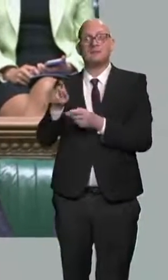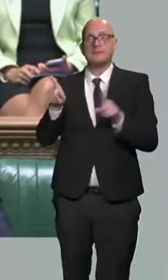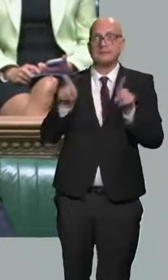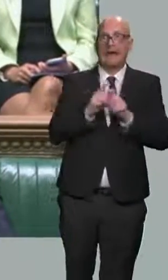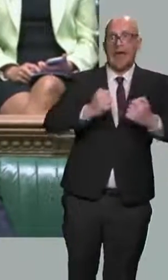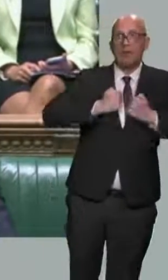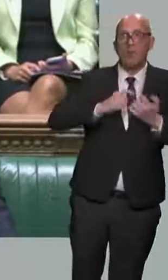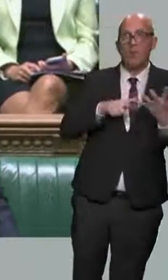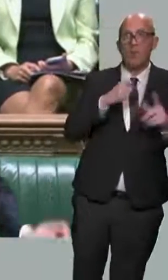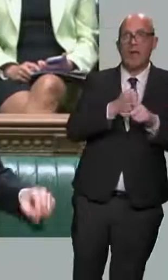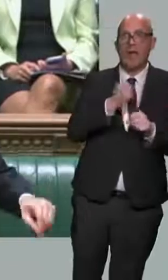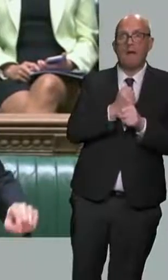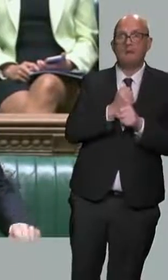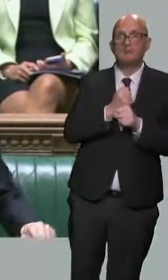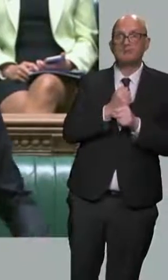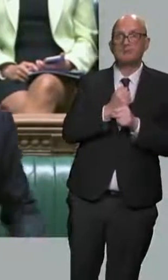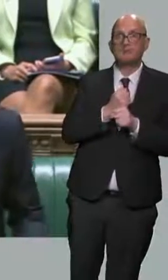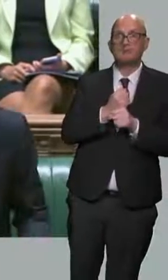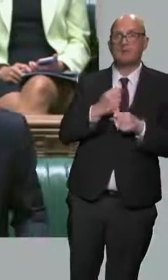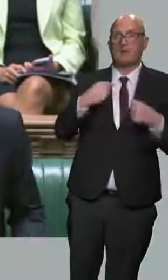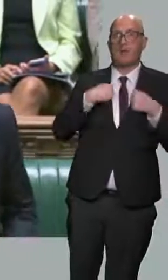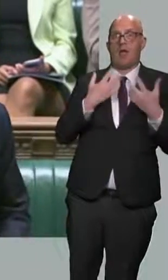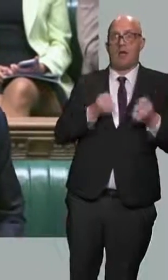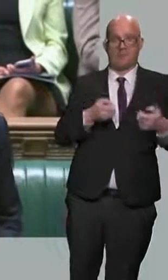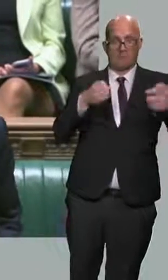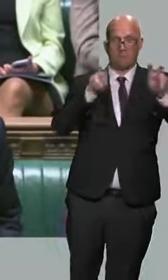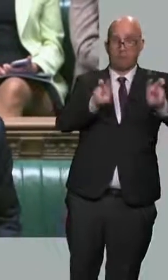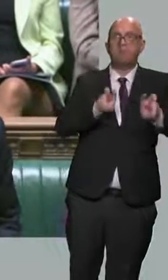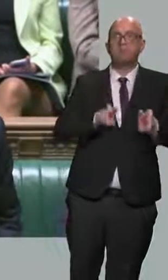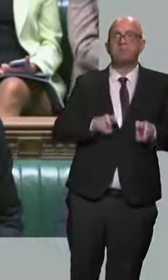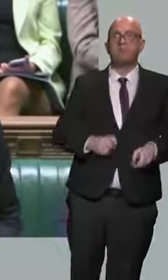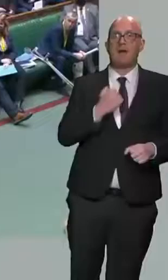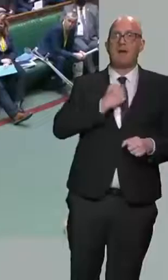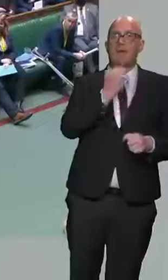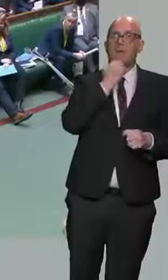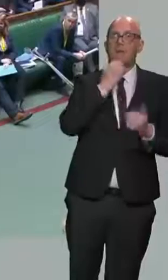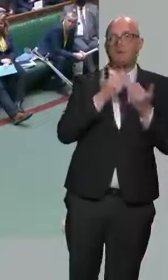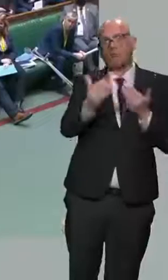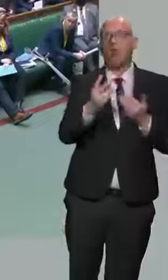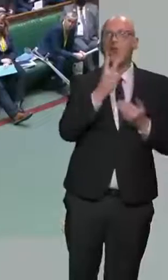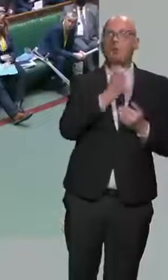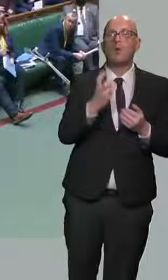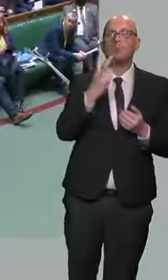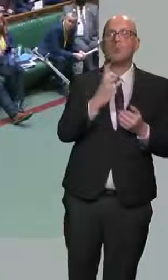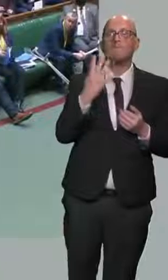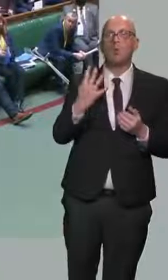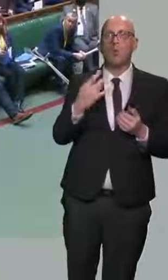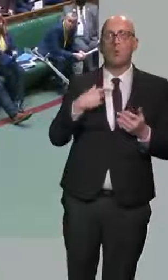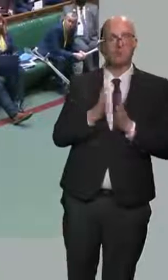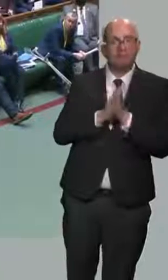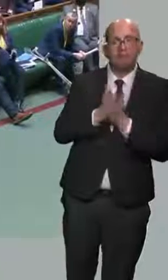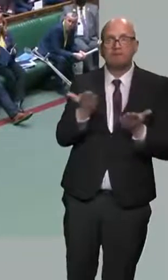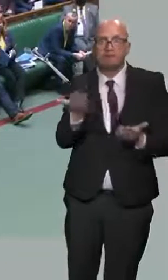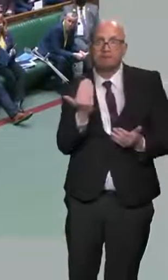UK Government is delivering, as paid for in these numbers in 2024. I look forward to hearing from the Honourable Lady that the Scottish Government will be cutting